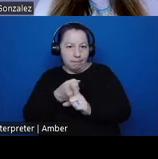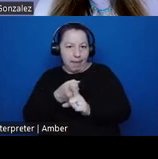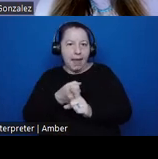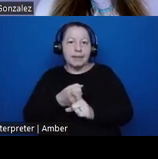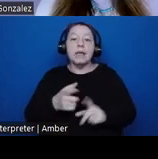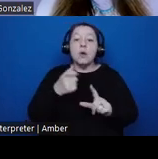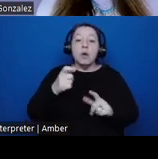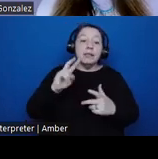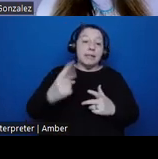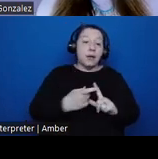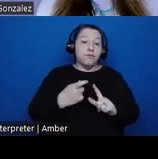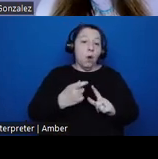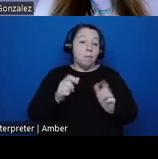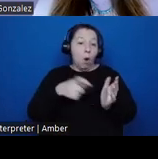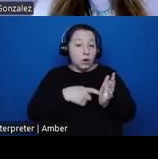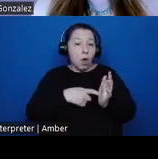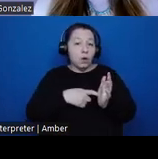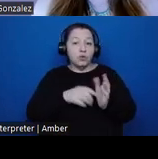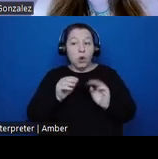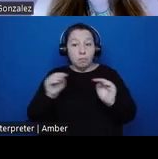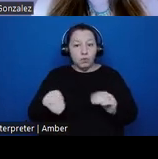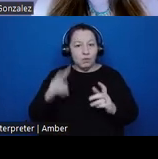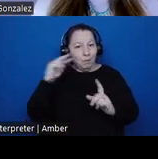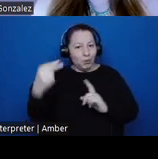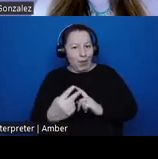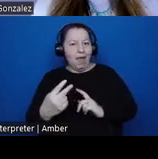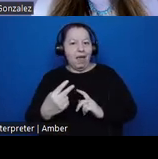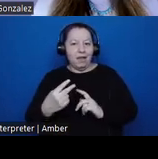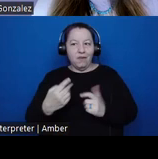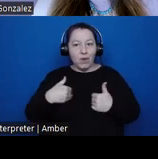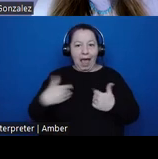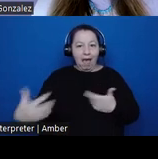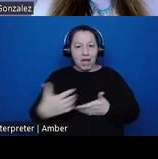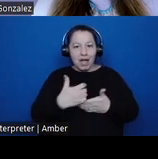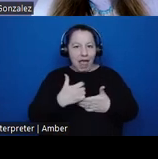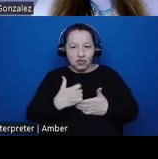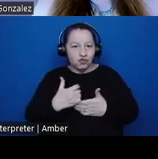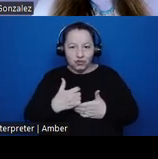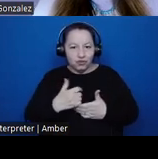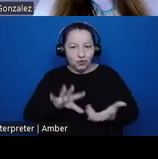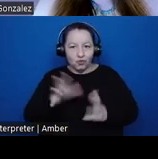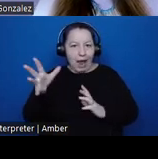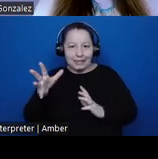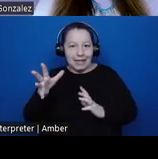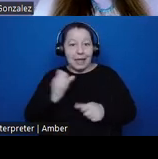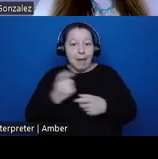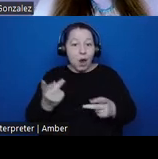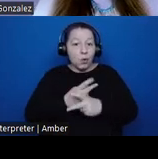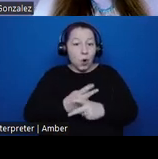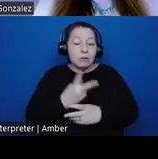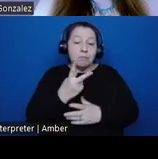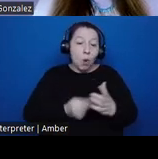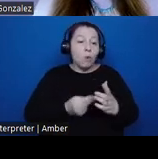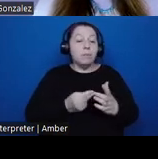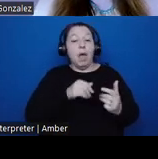and museological perspective, we face a collections crisis that is compounded both by current approaches to cultural resource